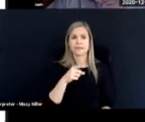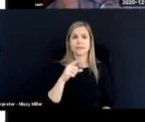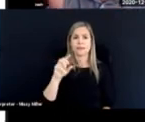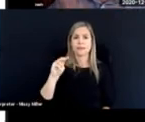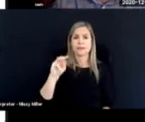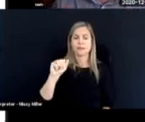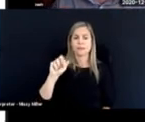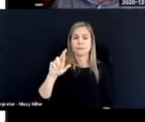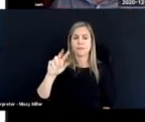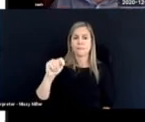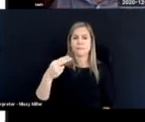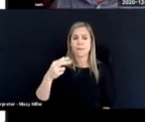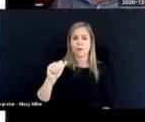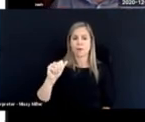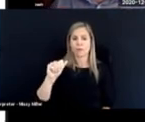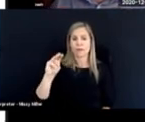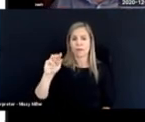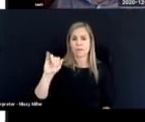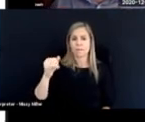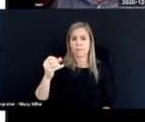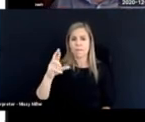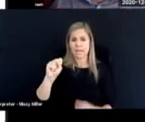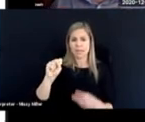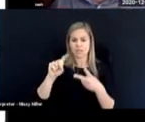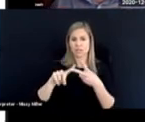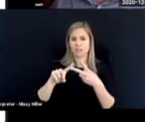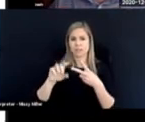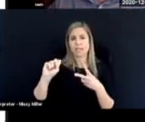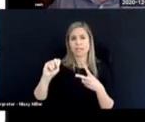Majors and her colleague Sharon Steltzer.